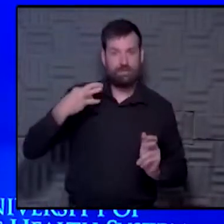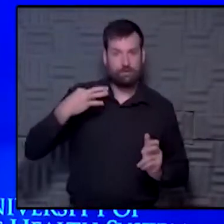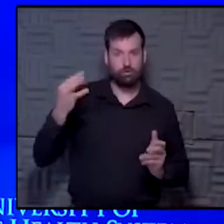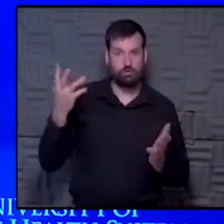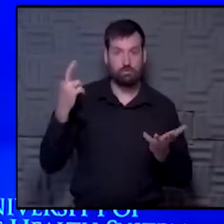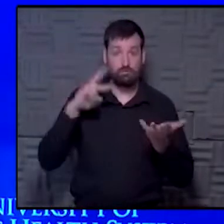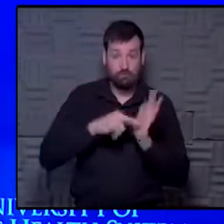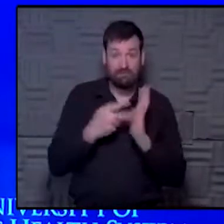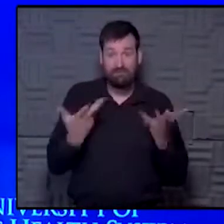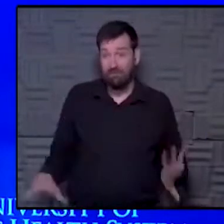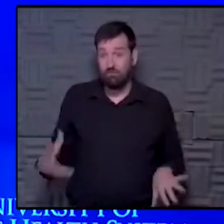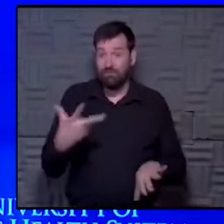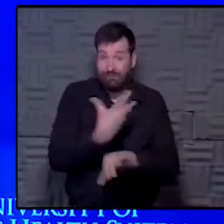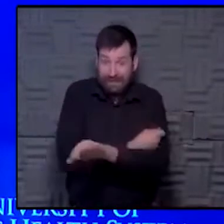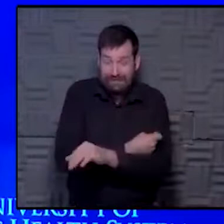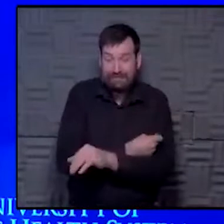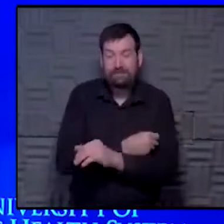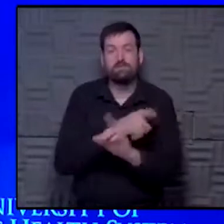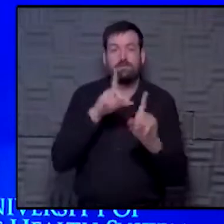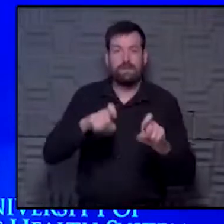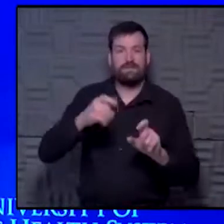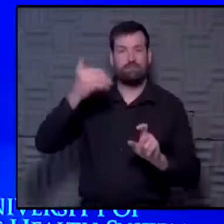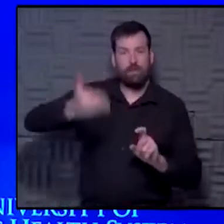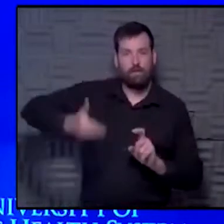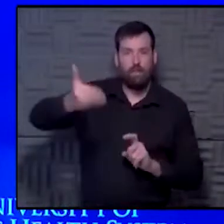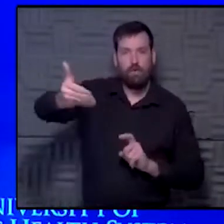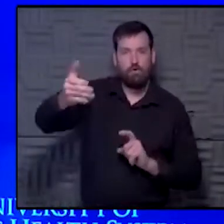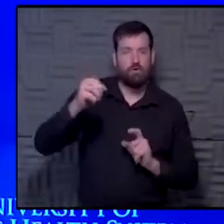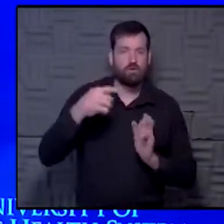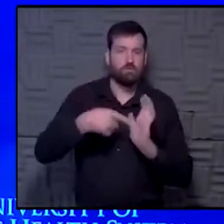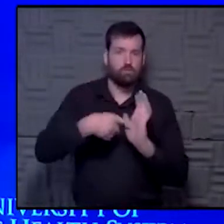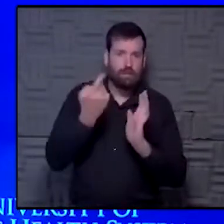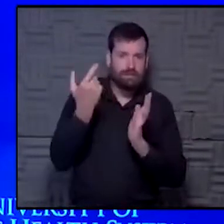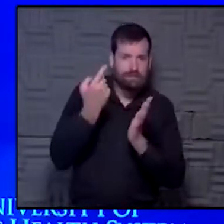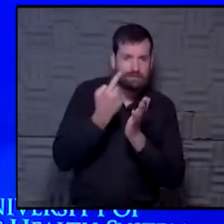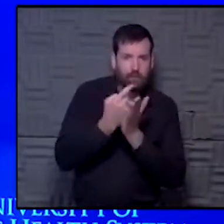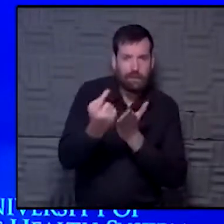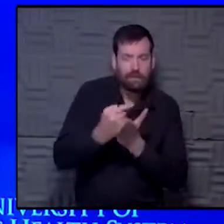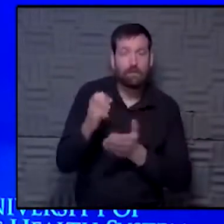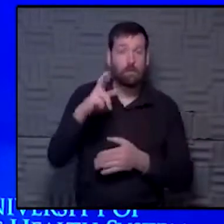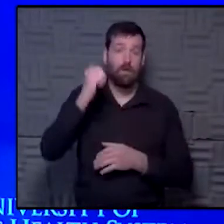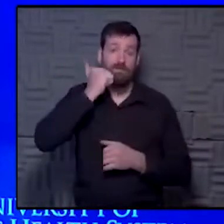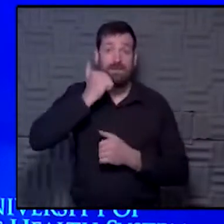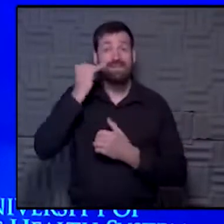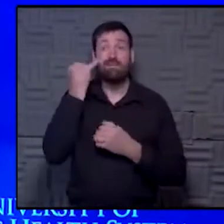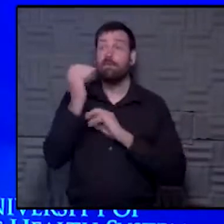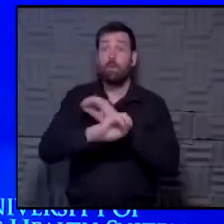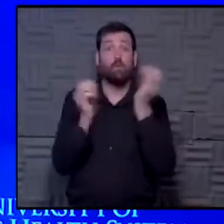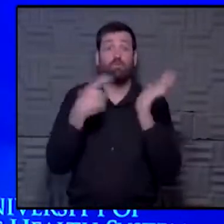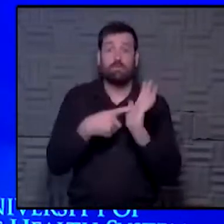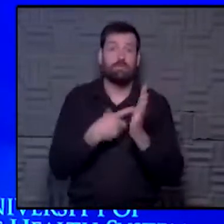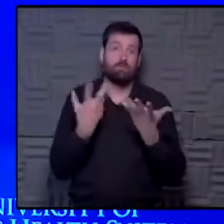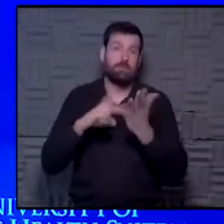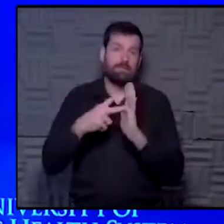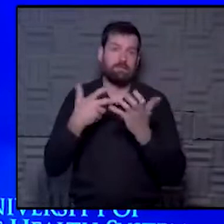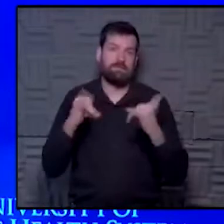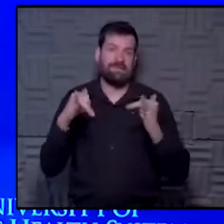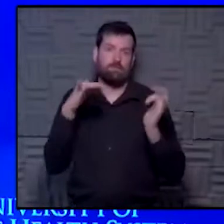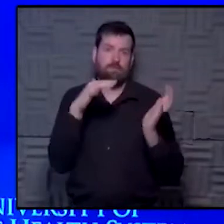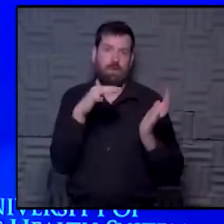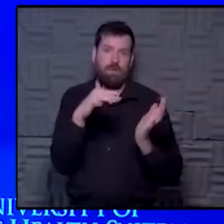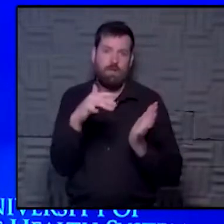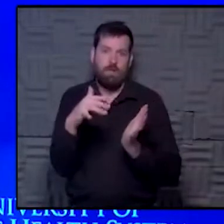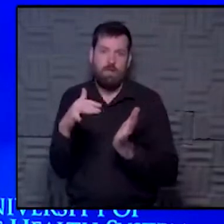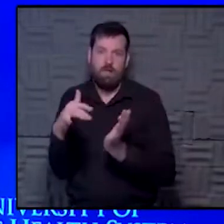been vaccinated to be tested on a regular basis, daily or weekly, even if they have no symptoms. And so it takes us a little bit of time to gather that